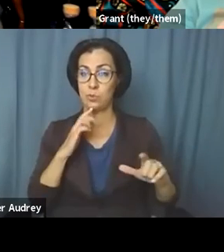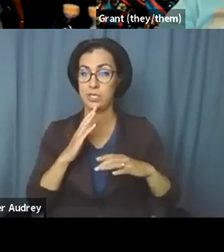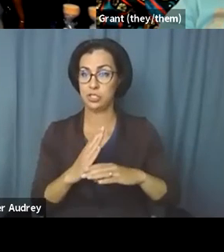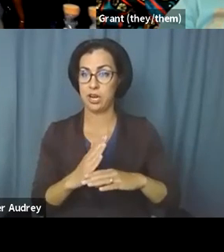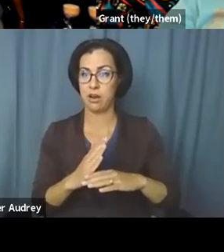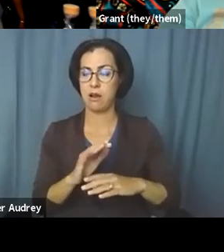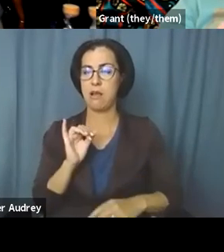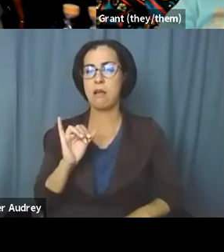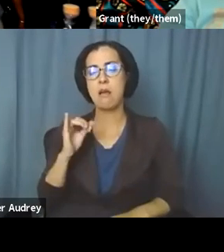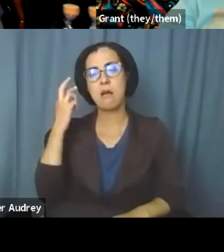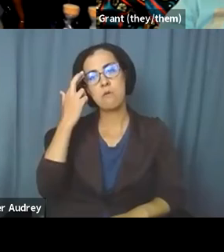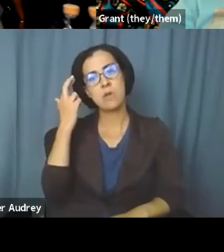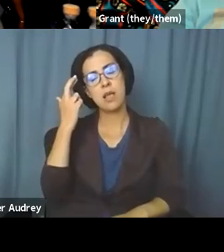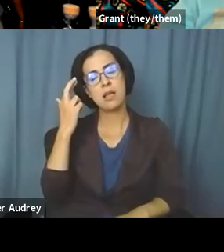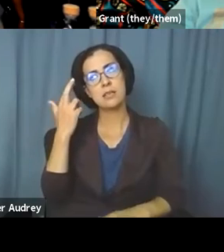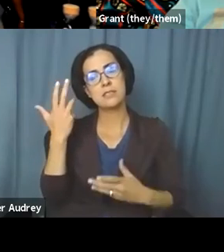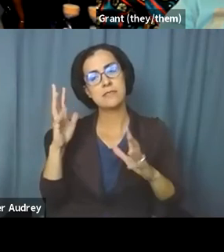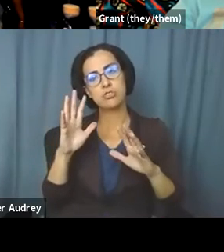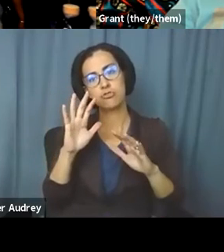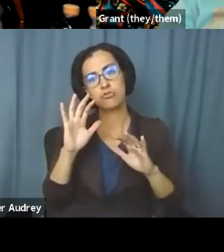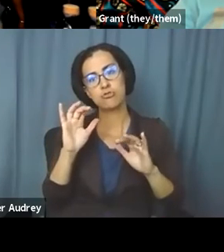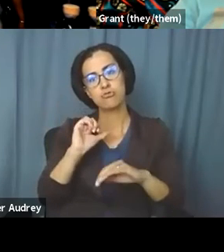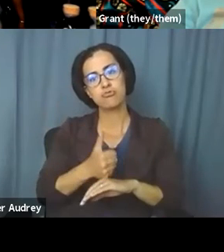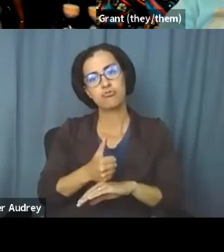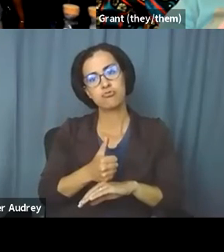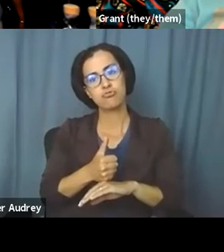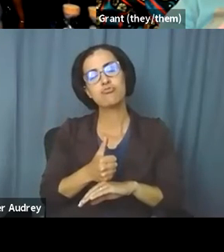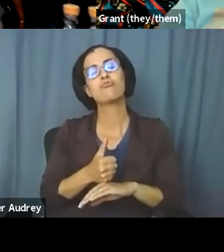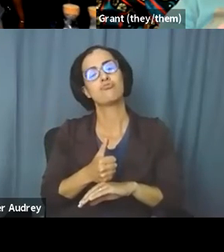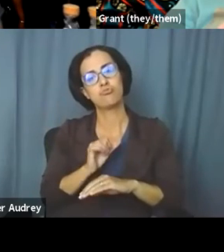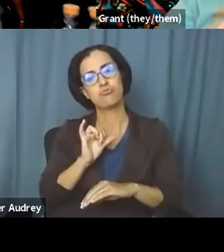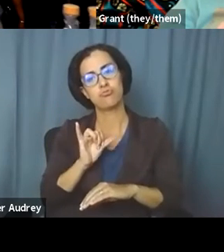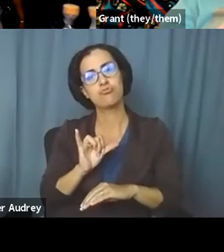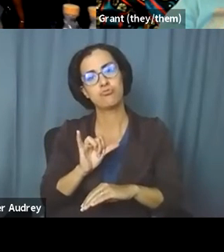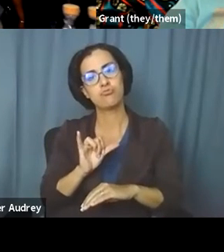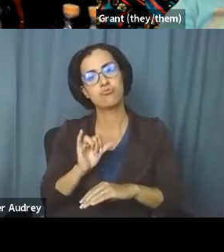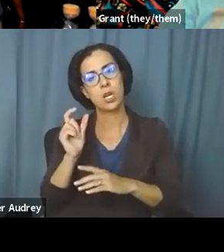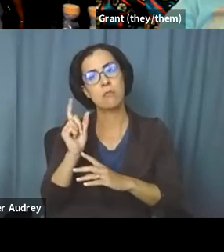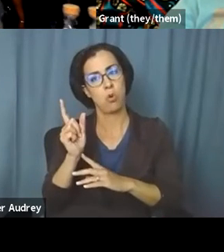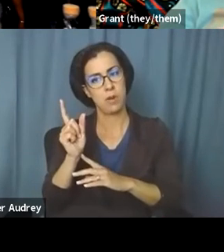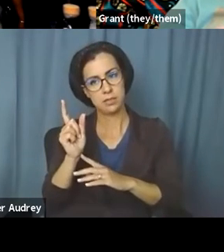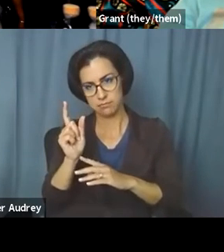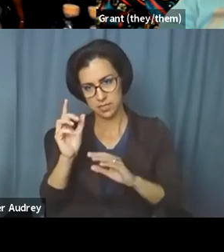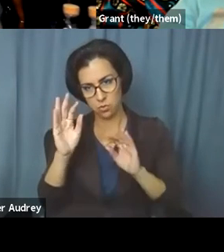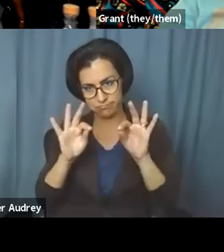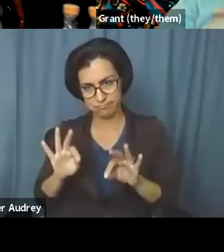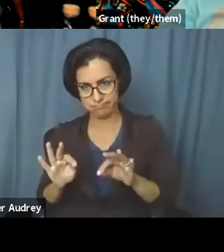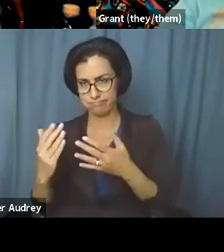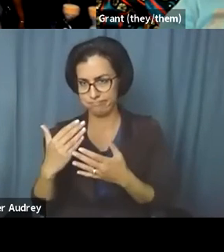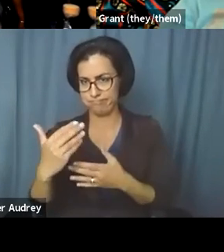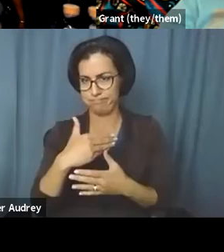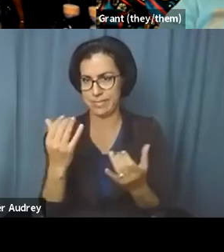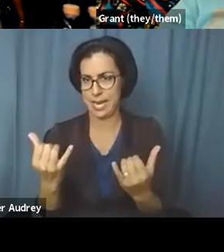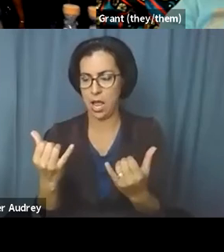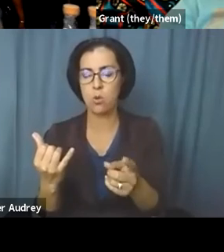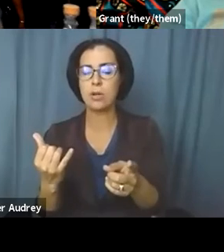realizing though, I've done a thing. Ah, so I'm having a moment, transparent facilitation. I